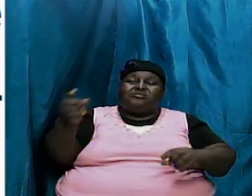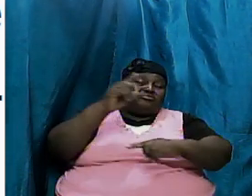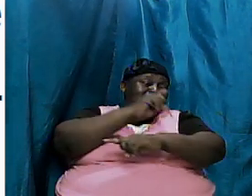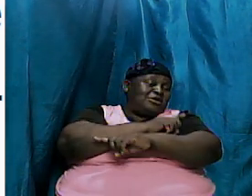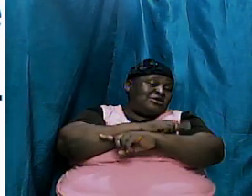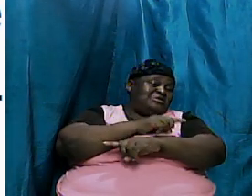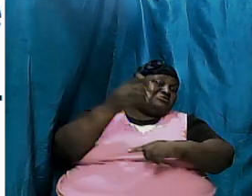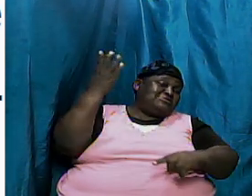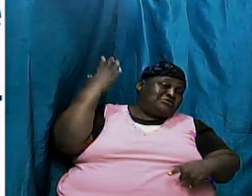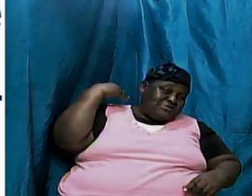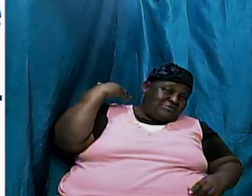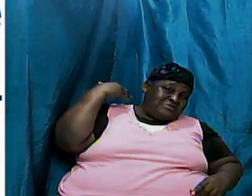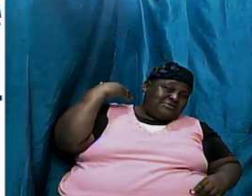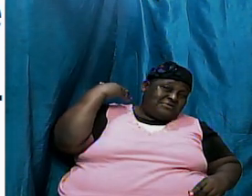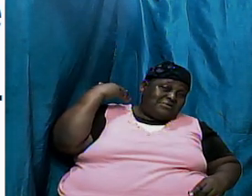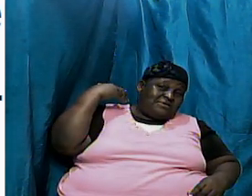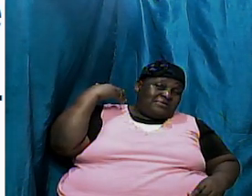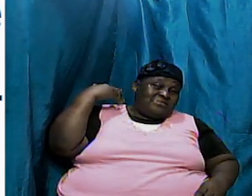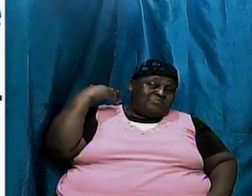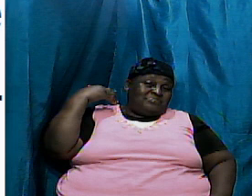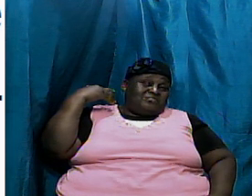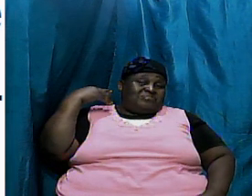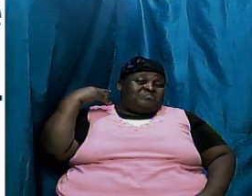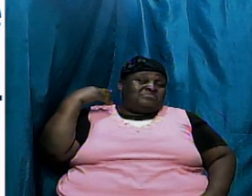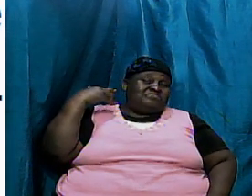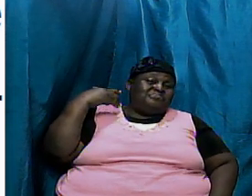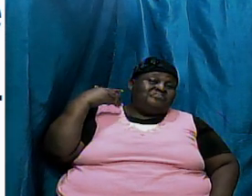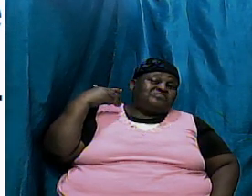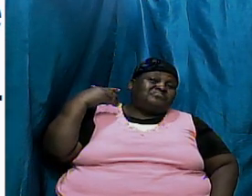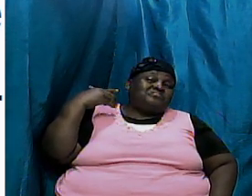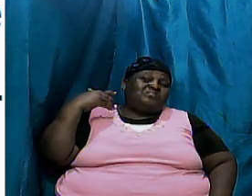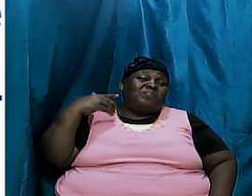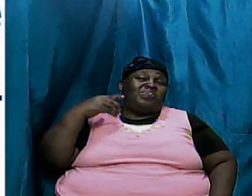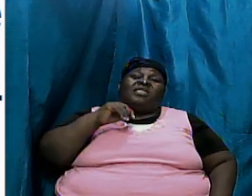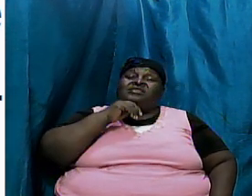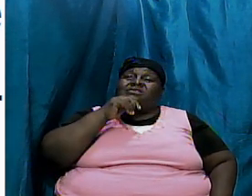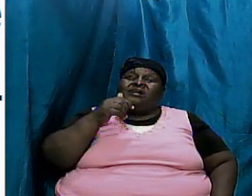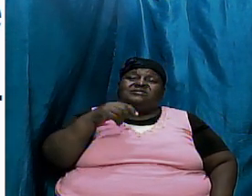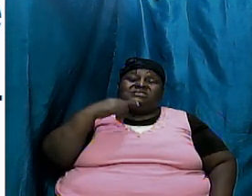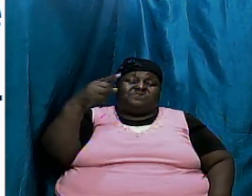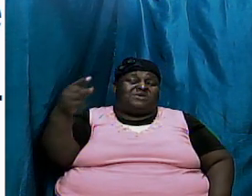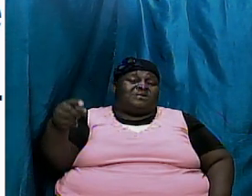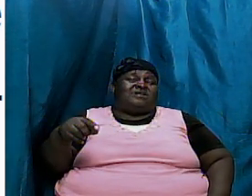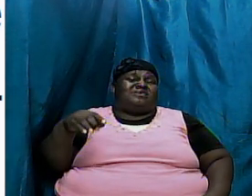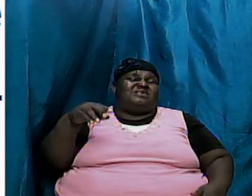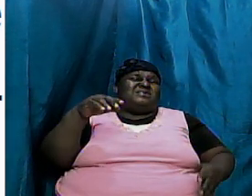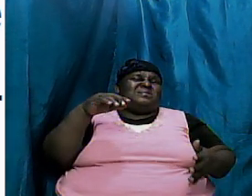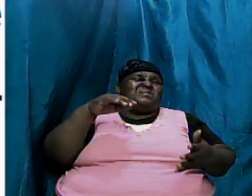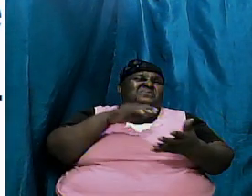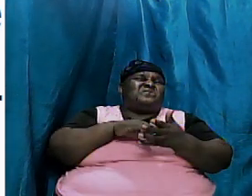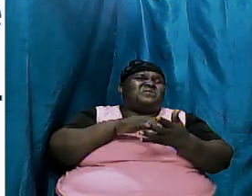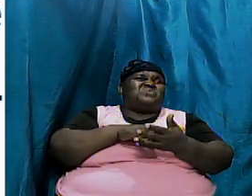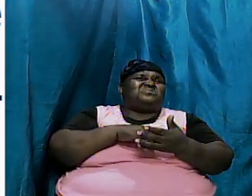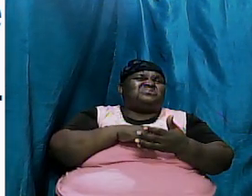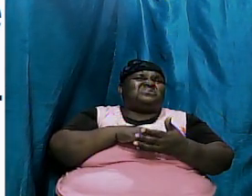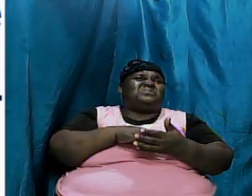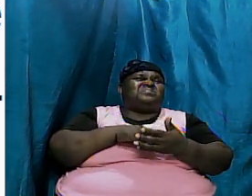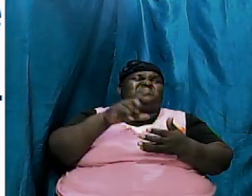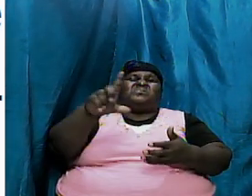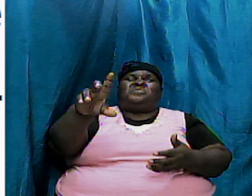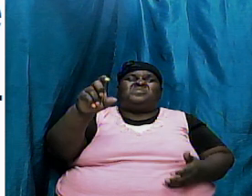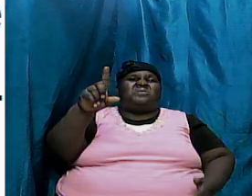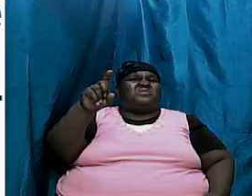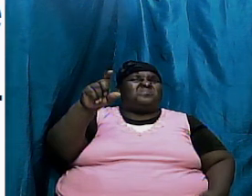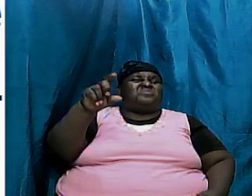there was and when I say days gone by I am not even talking thousands of years back up to a hundred years ago